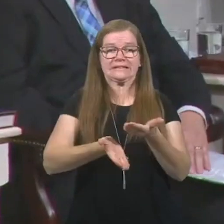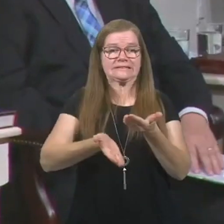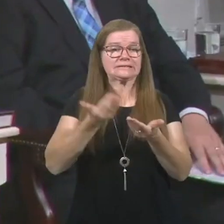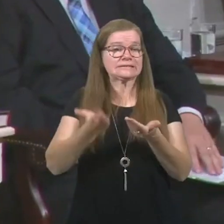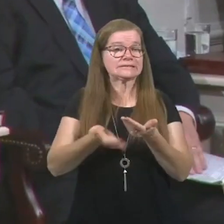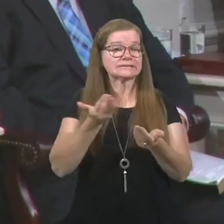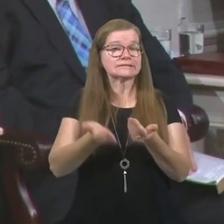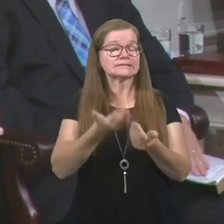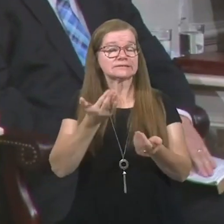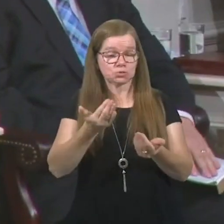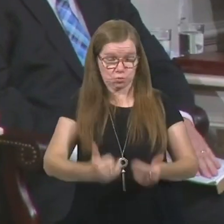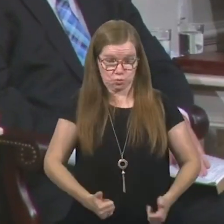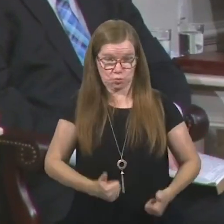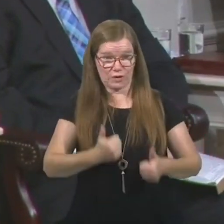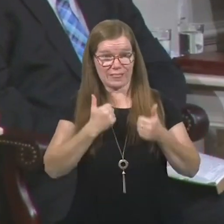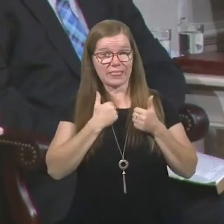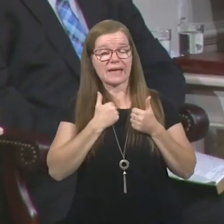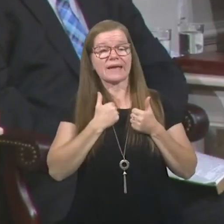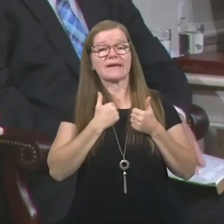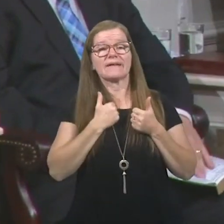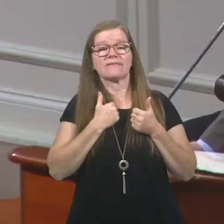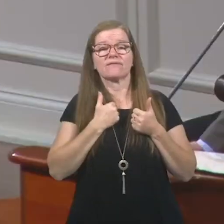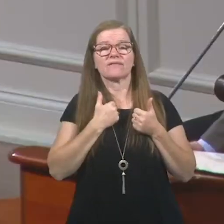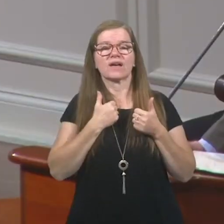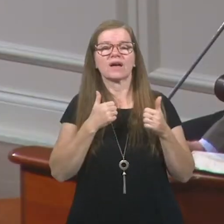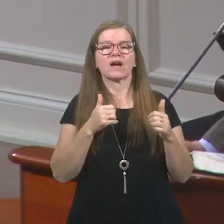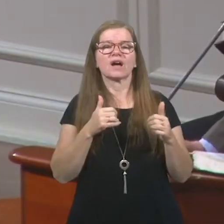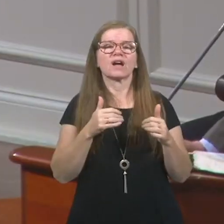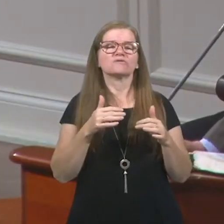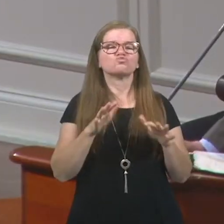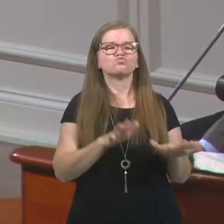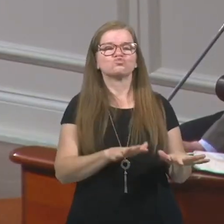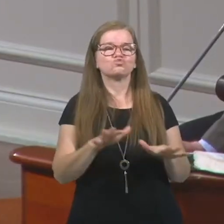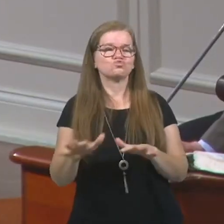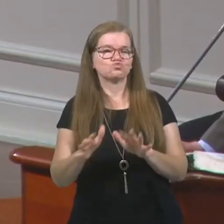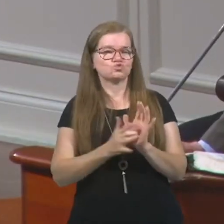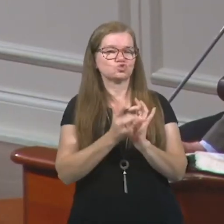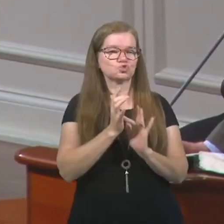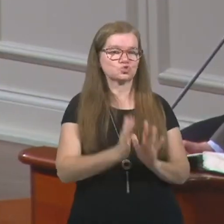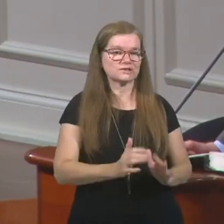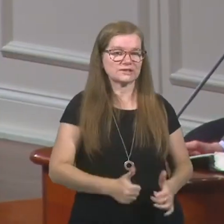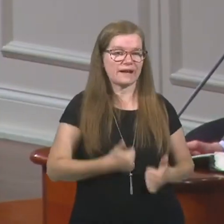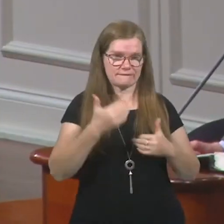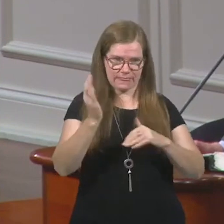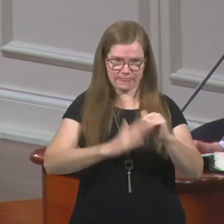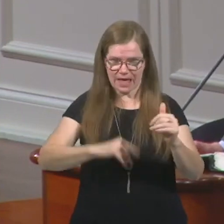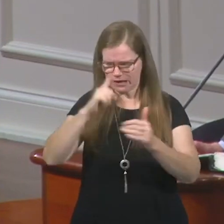to live a nominal Christianity than it is to live a fervent Christian life.